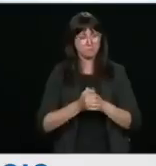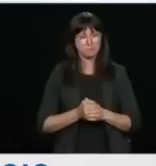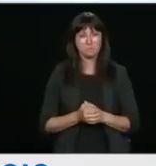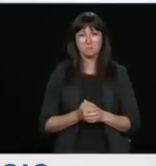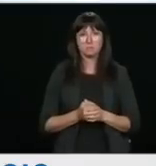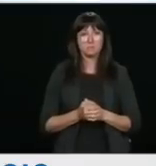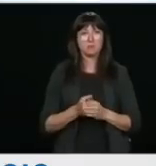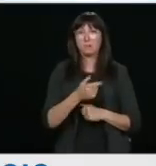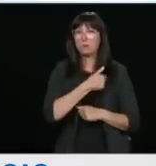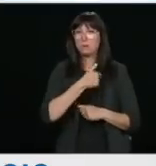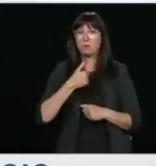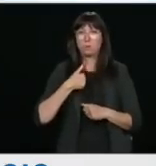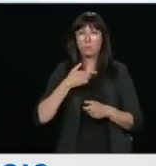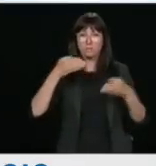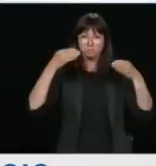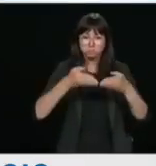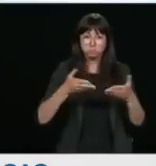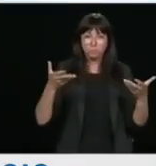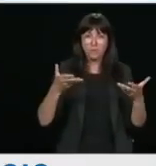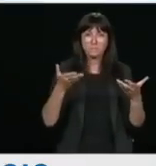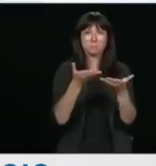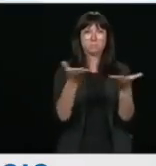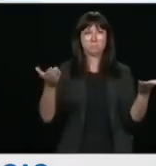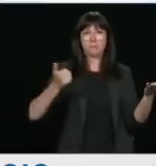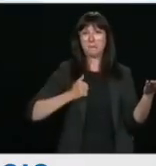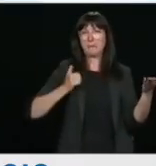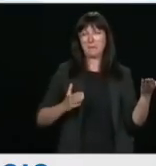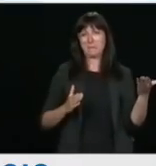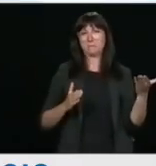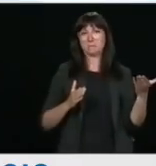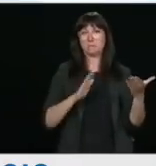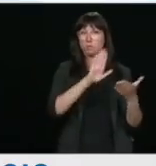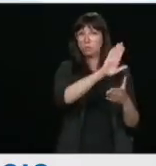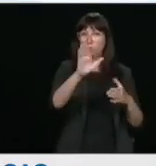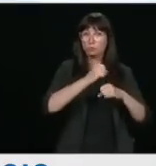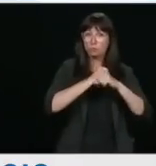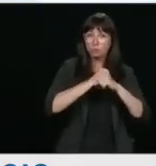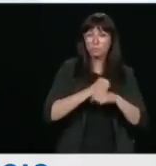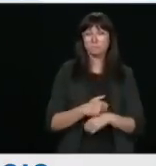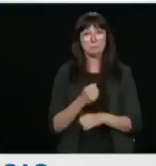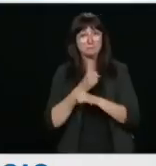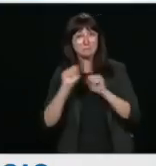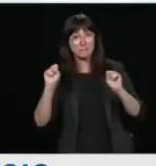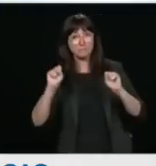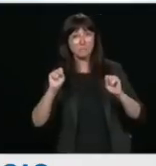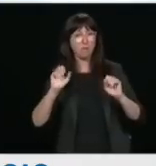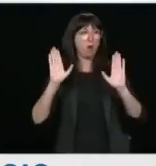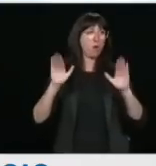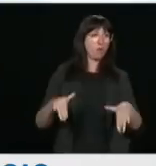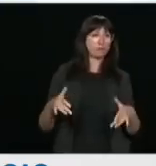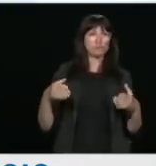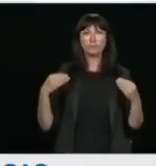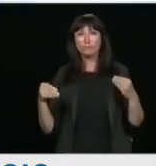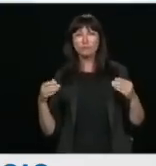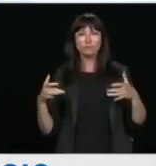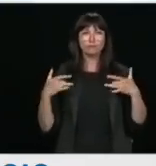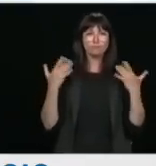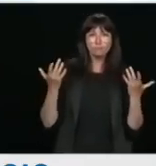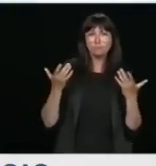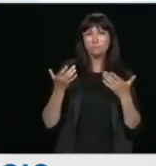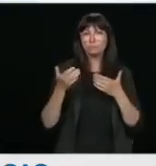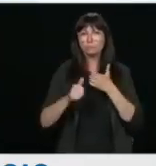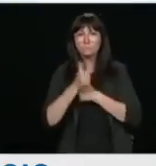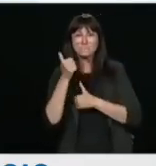Canadians, and we will never put Canadian security or safety at risk. We have an obligation to ensure that the technical